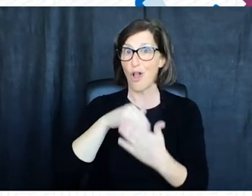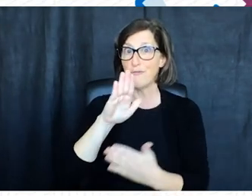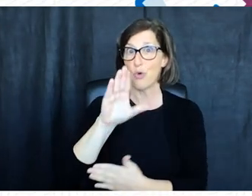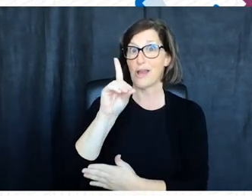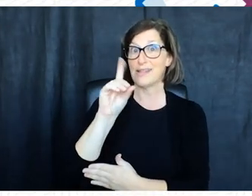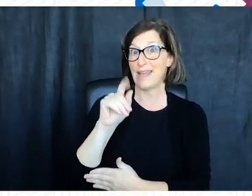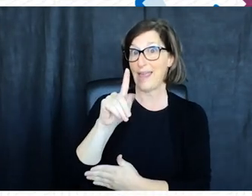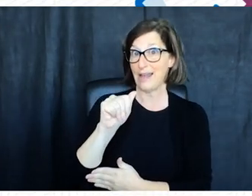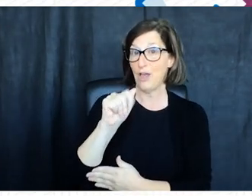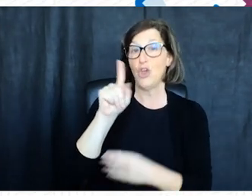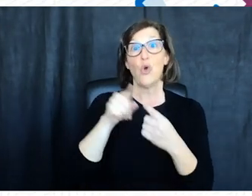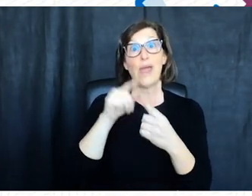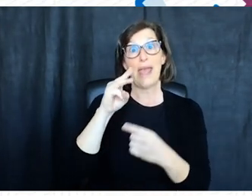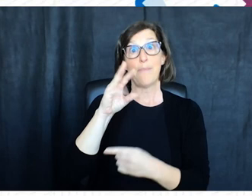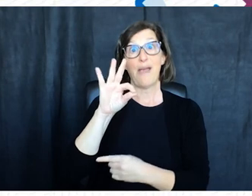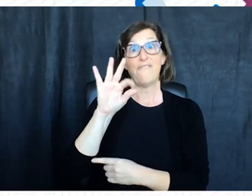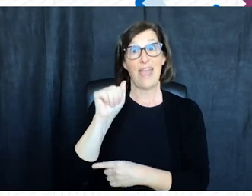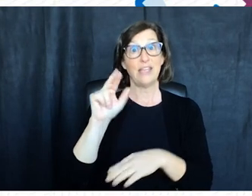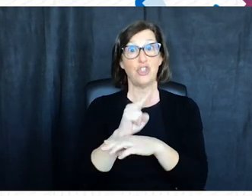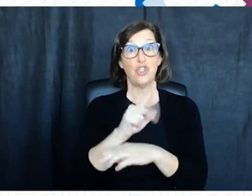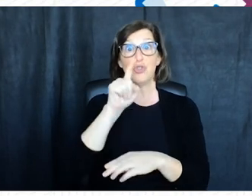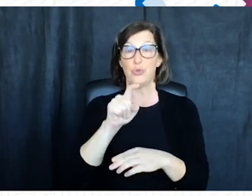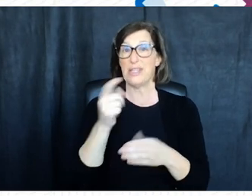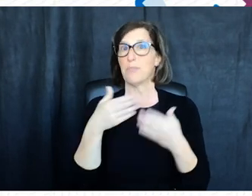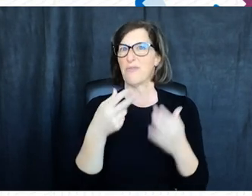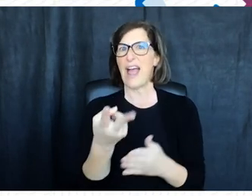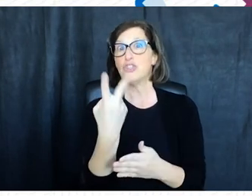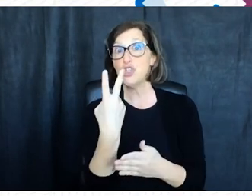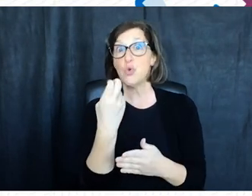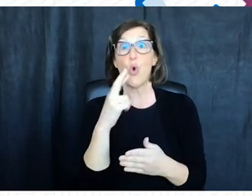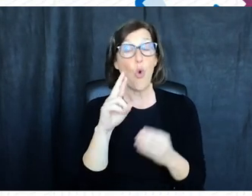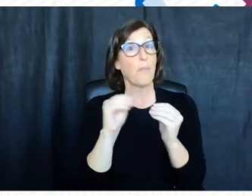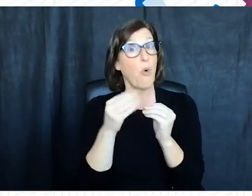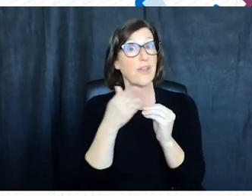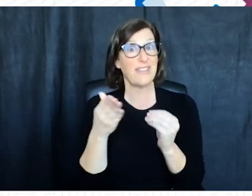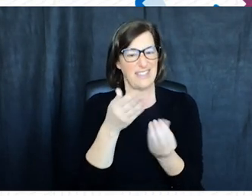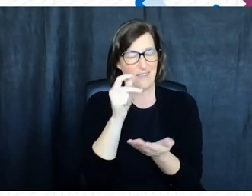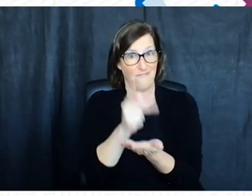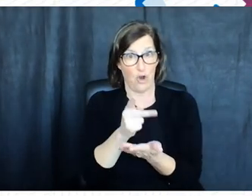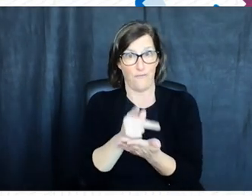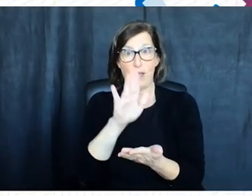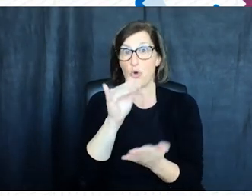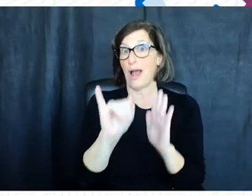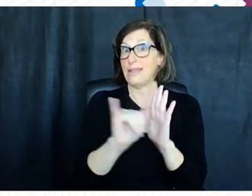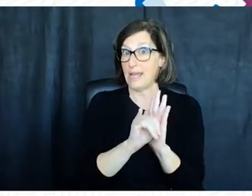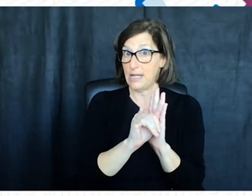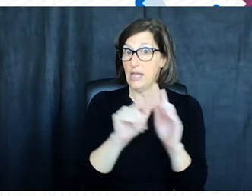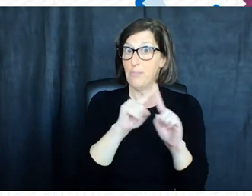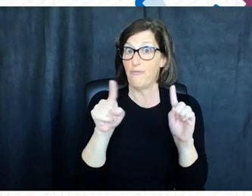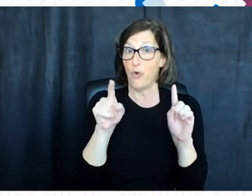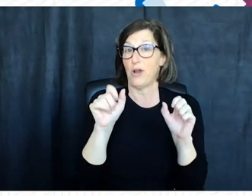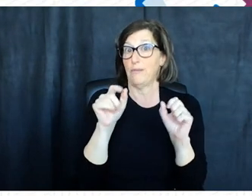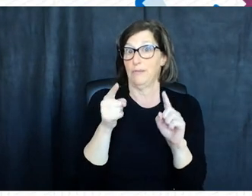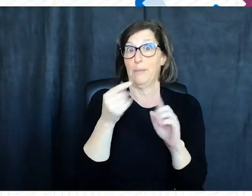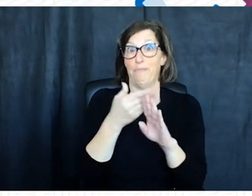data they contain when you enable mfa you must provide a combination of two or more things to verify your identity before the